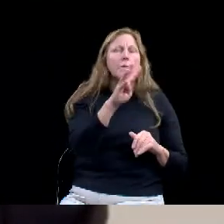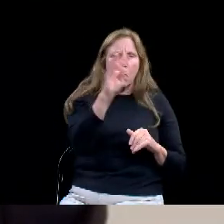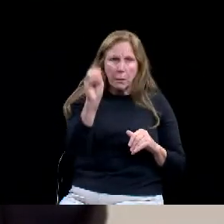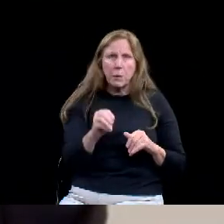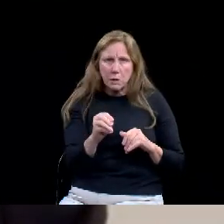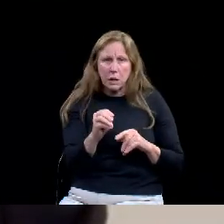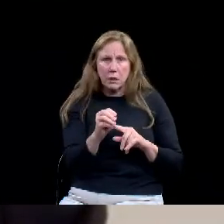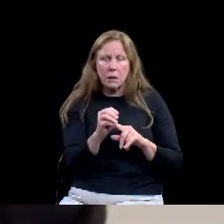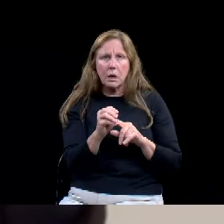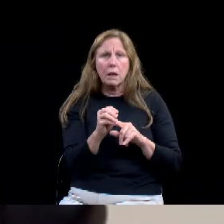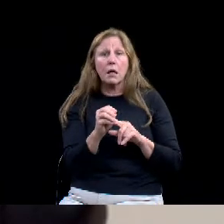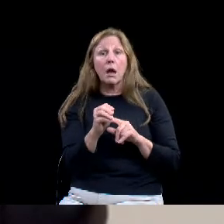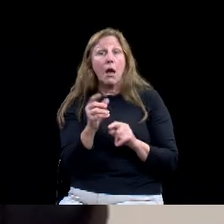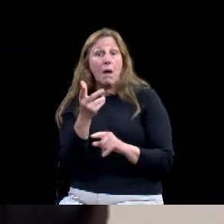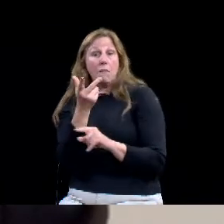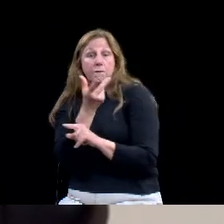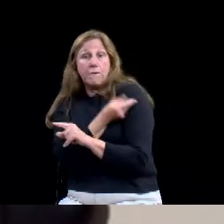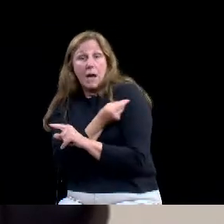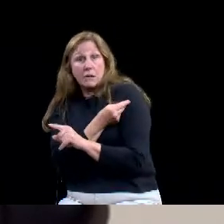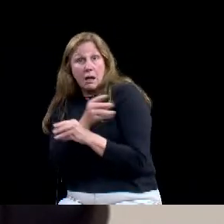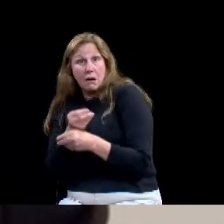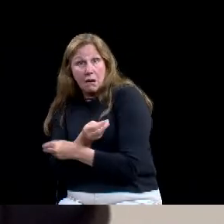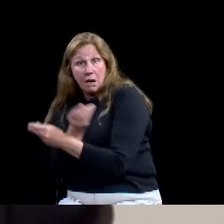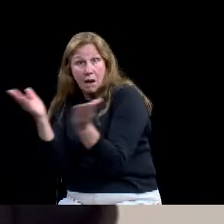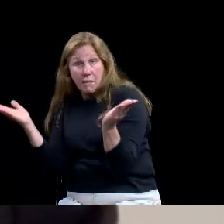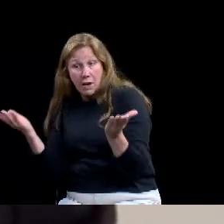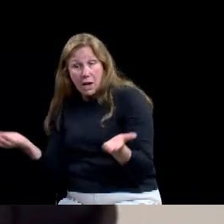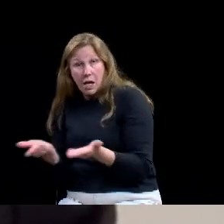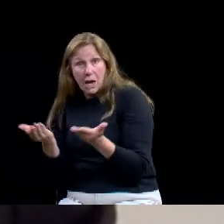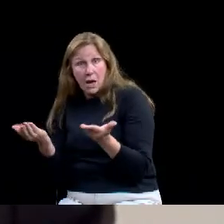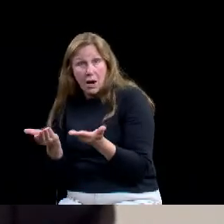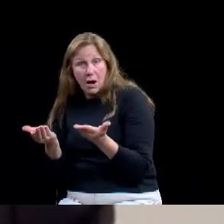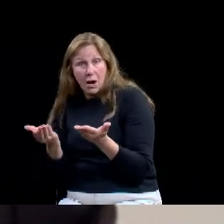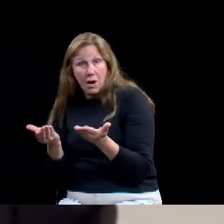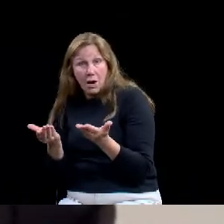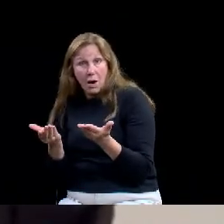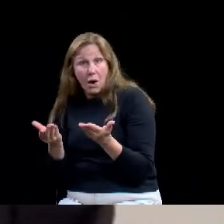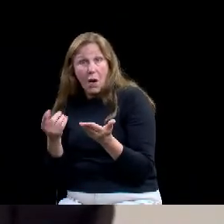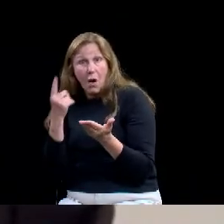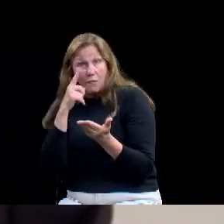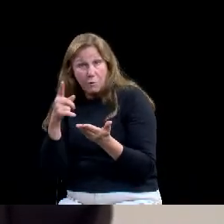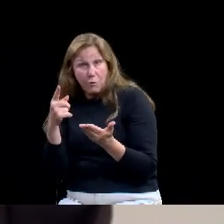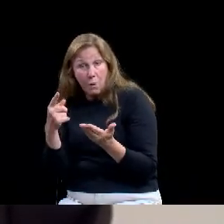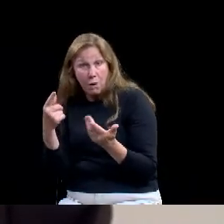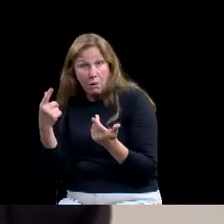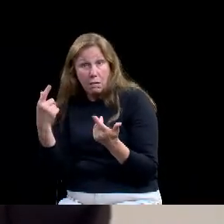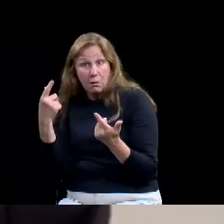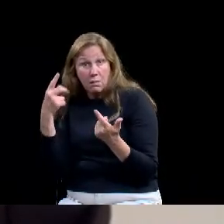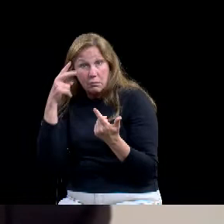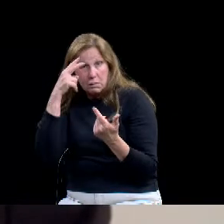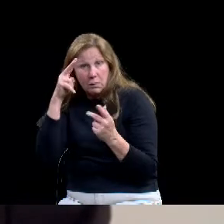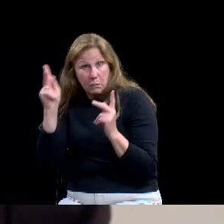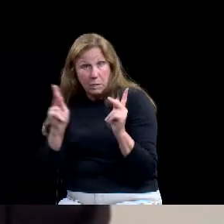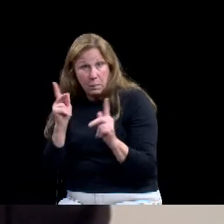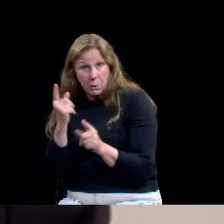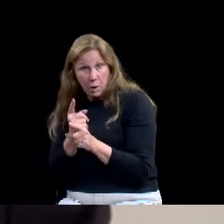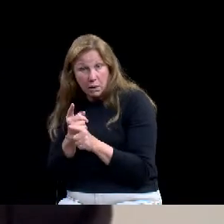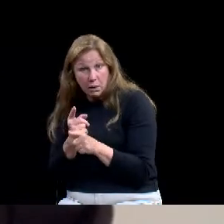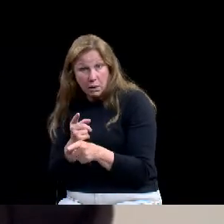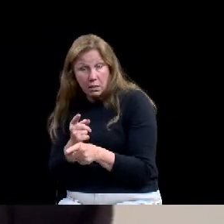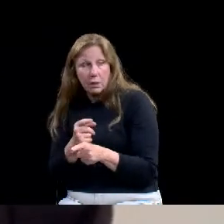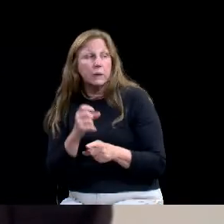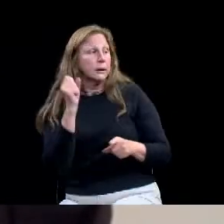Am I reading that correctly? Yes, sir. Okay. And then in McLennan County, that's all of our vaccination